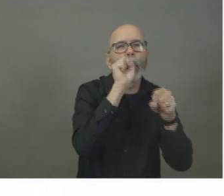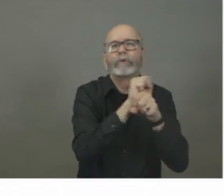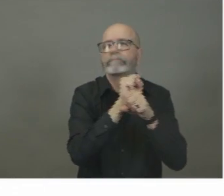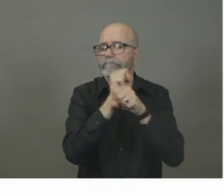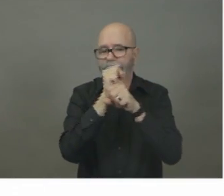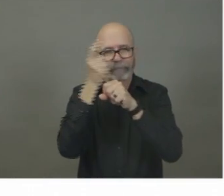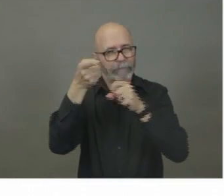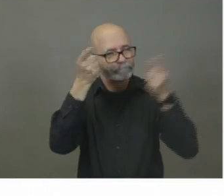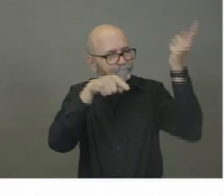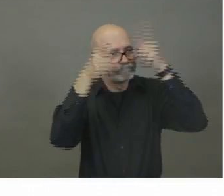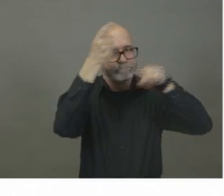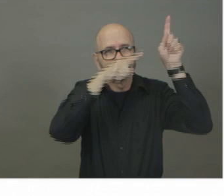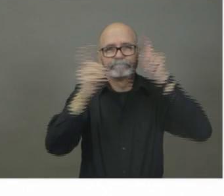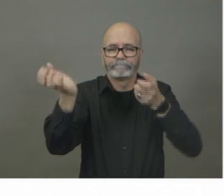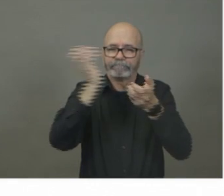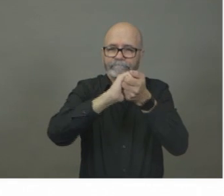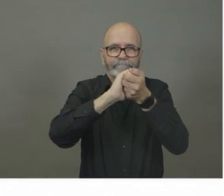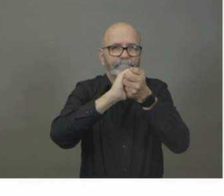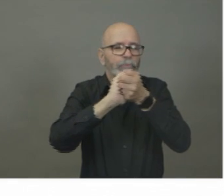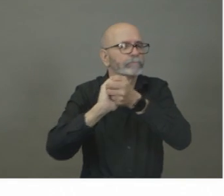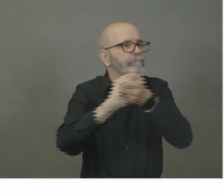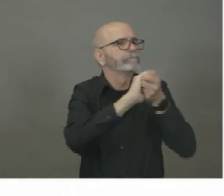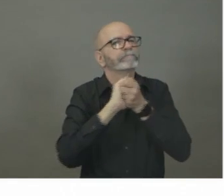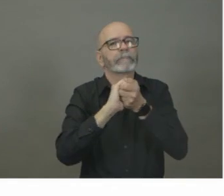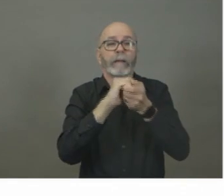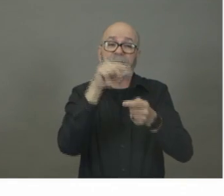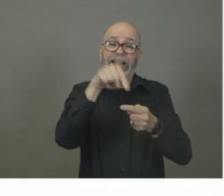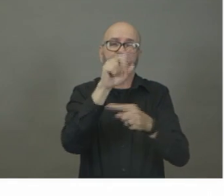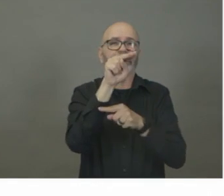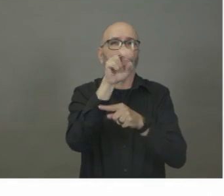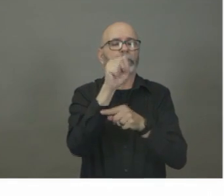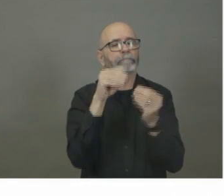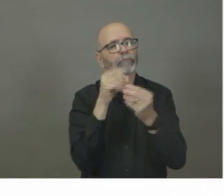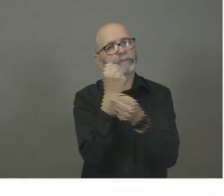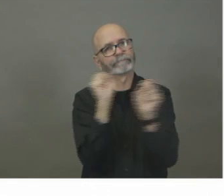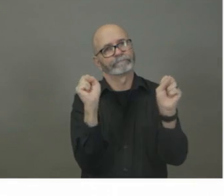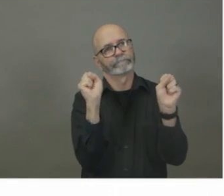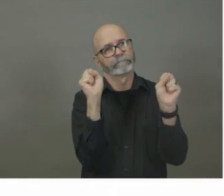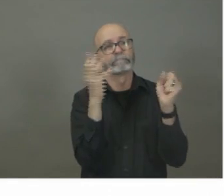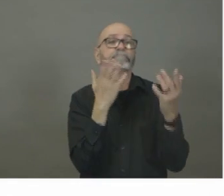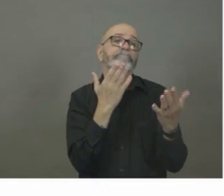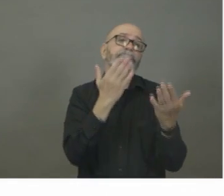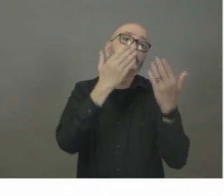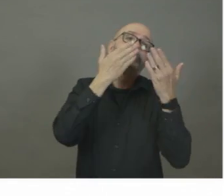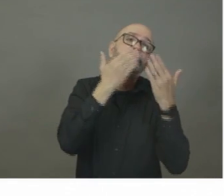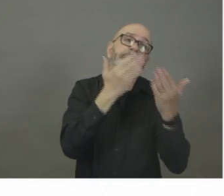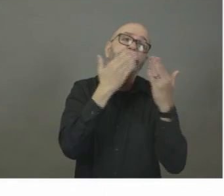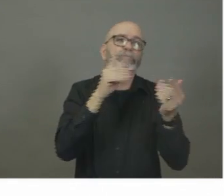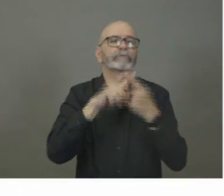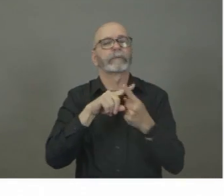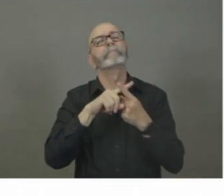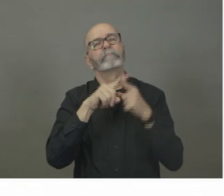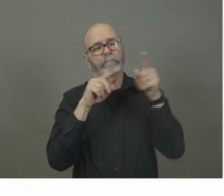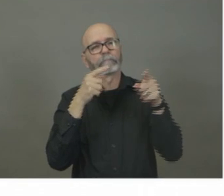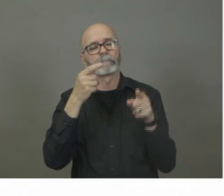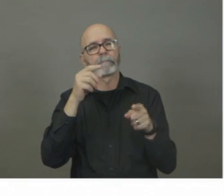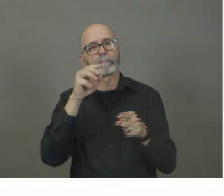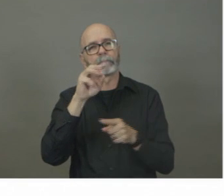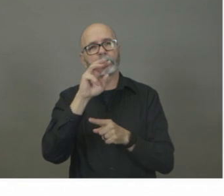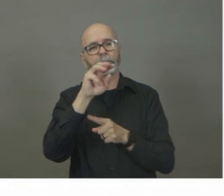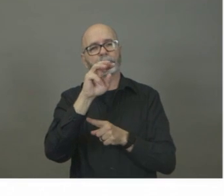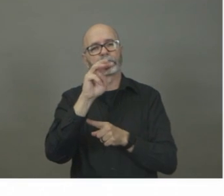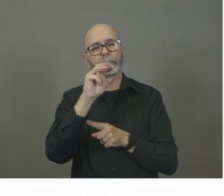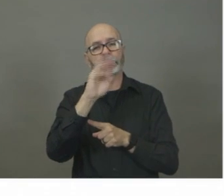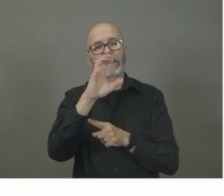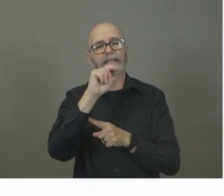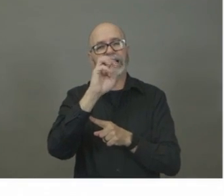safe. And I want to echo the Premier's thanks and appreciation. There are a lot of people who work on behalf of Nova